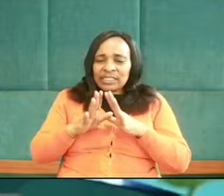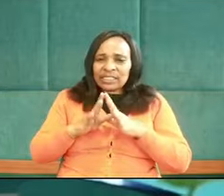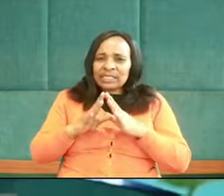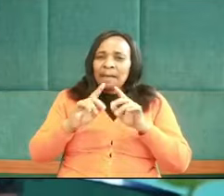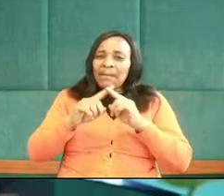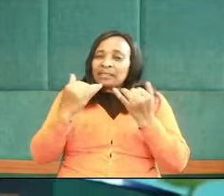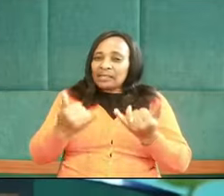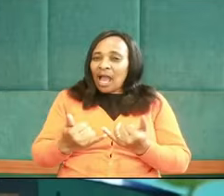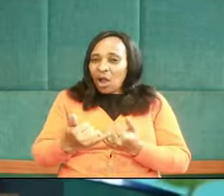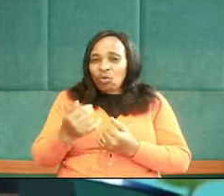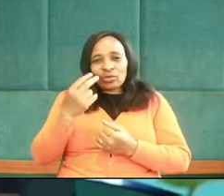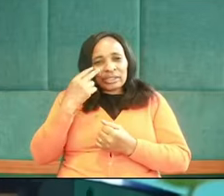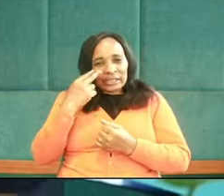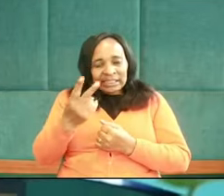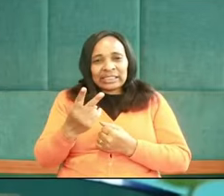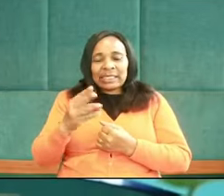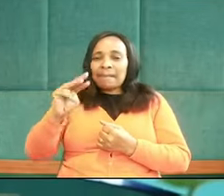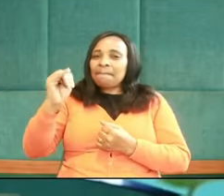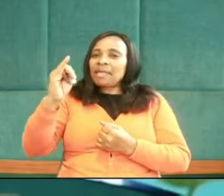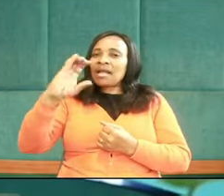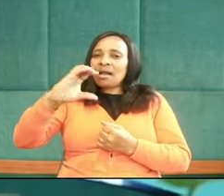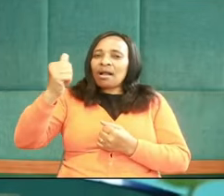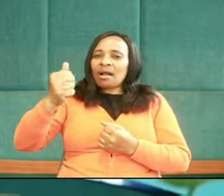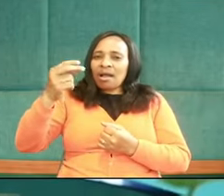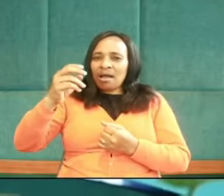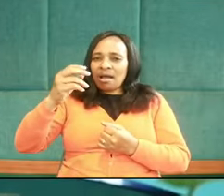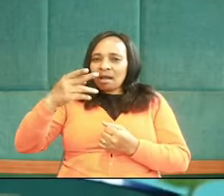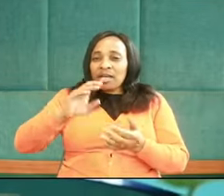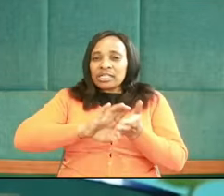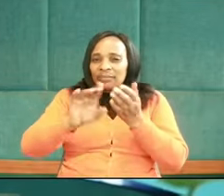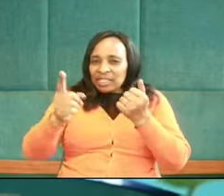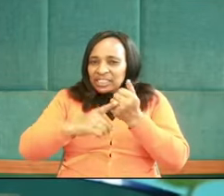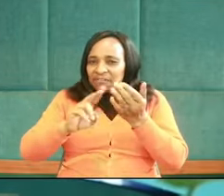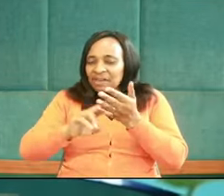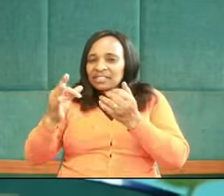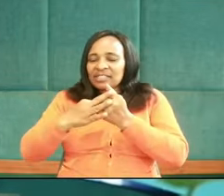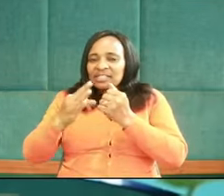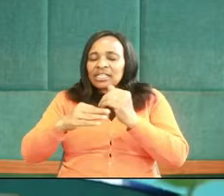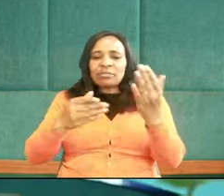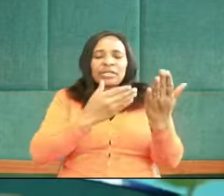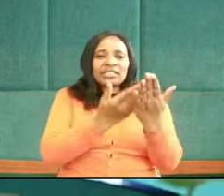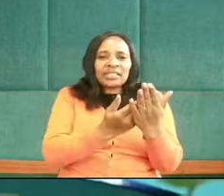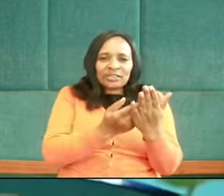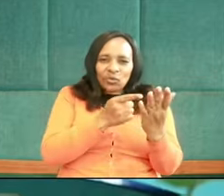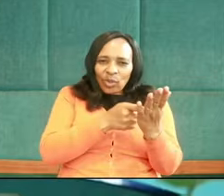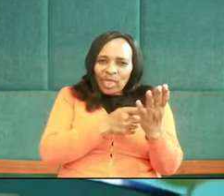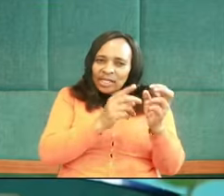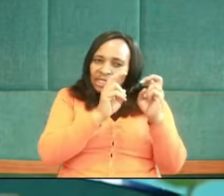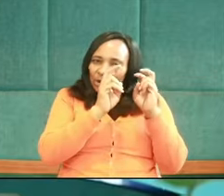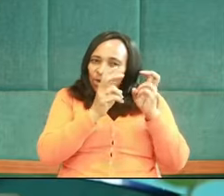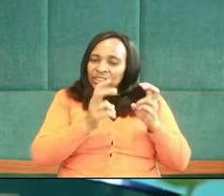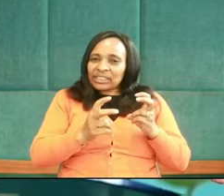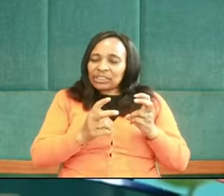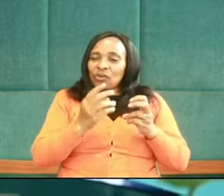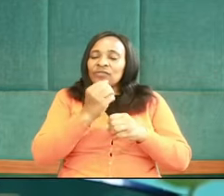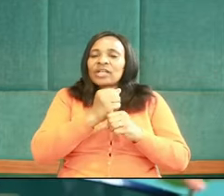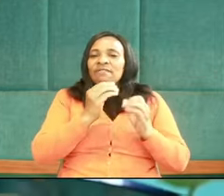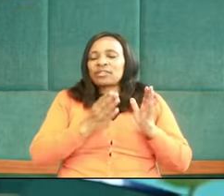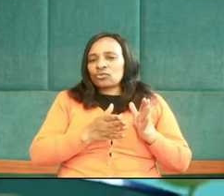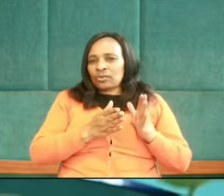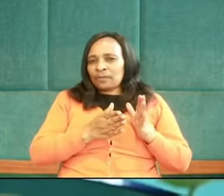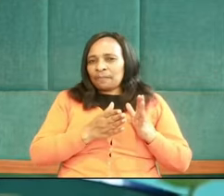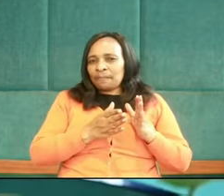of the fact that Marker chapter 6 and verse number 8 is presented in the context of salvation.